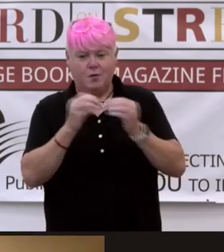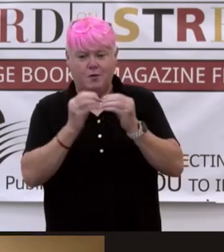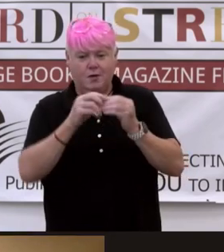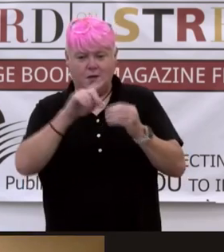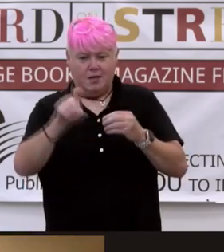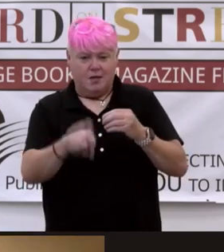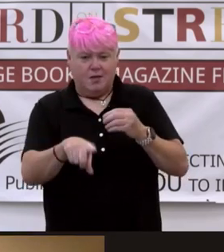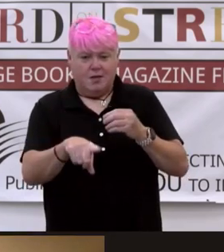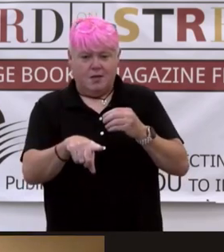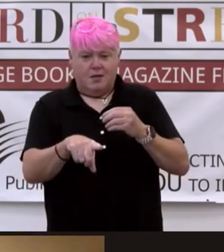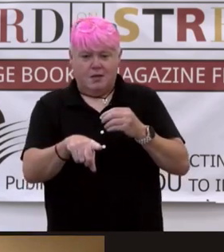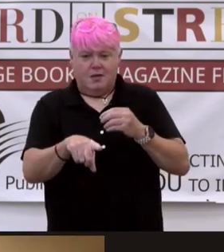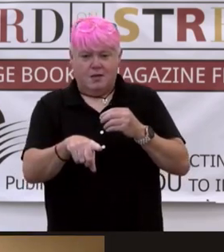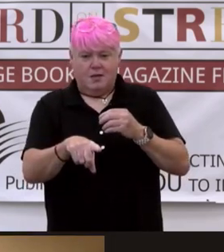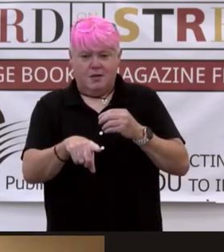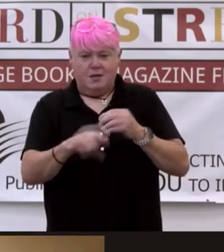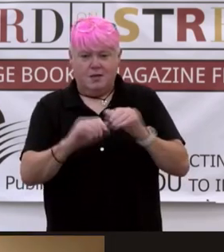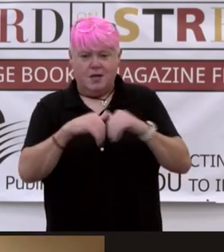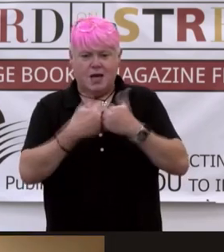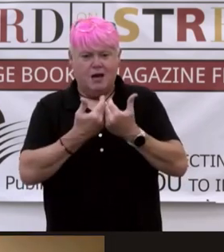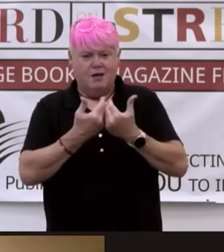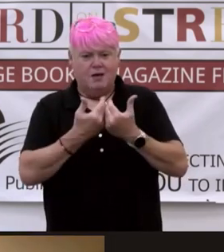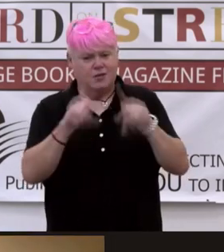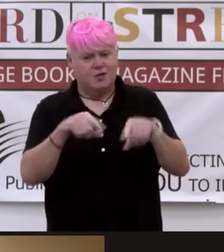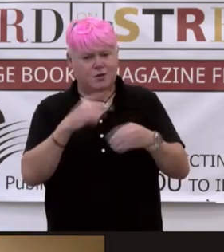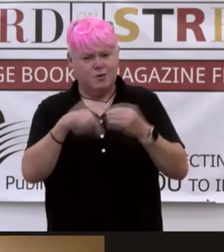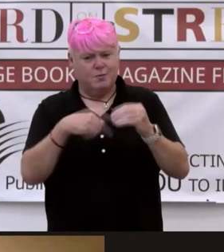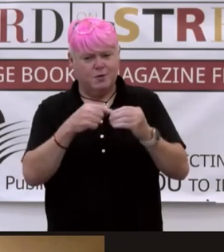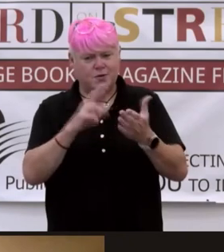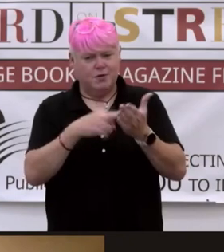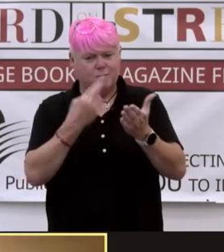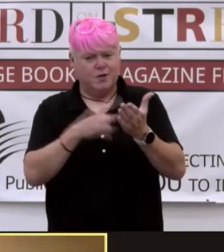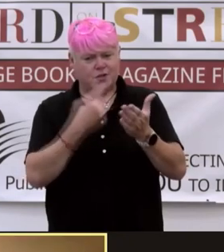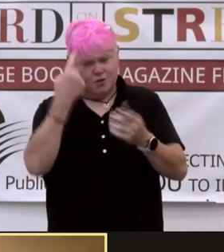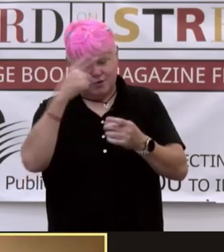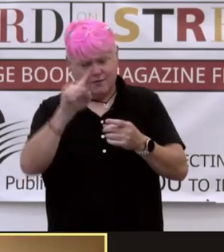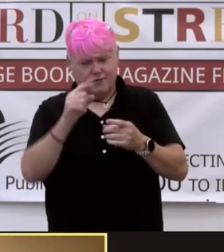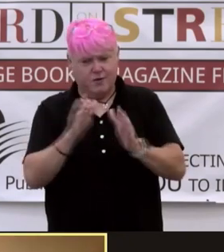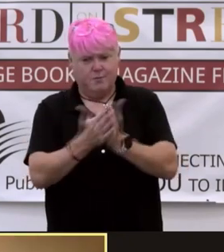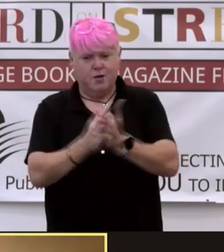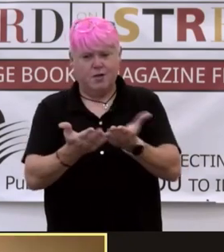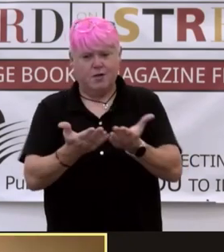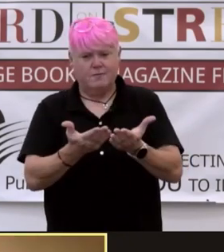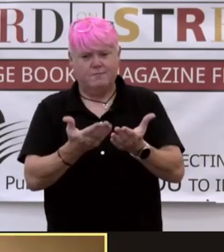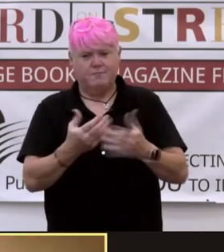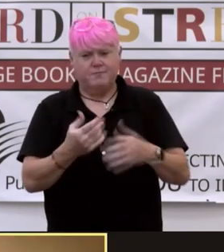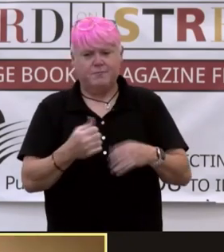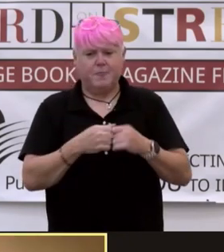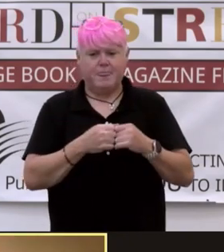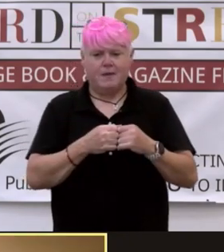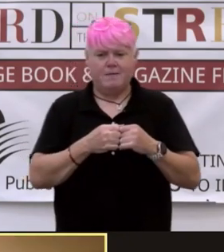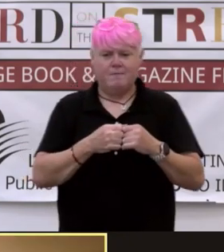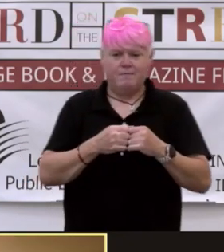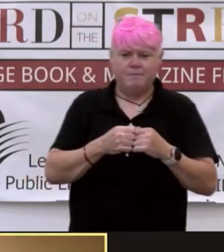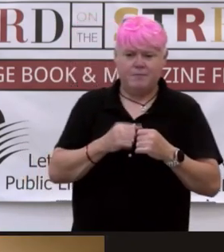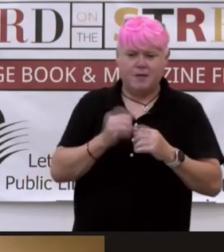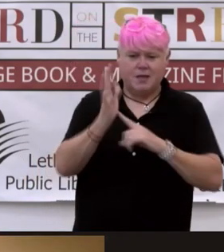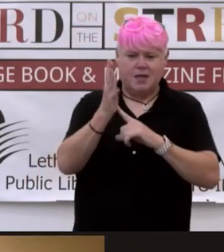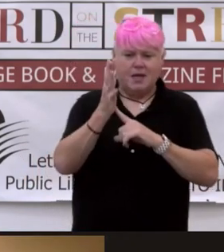popping up. How did you go about doing research for the book? If you did any research. A lot of the, the candle in the flame.